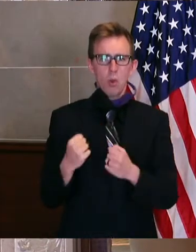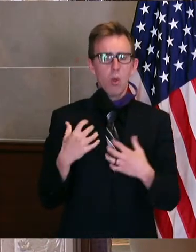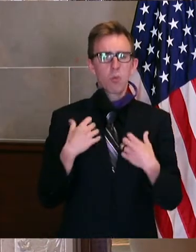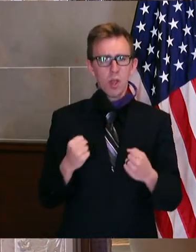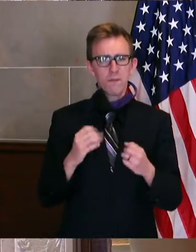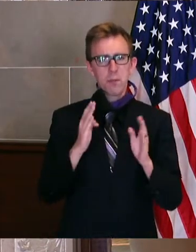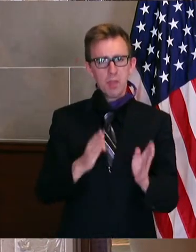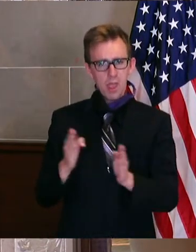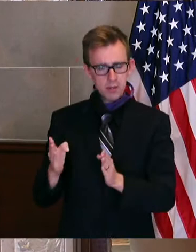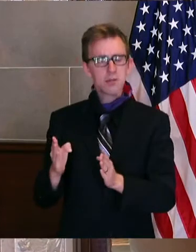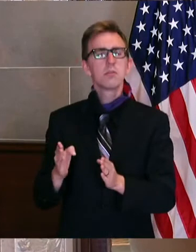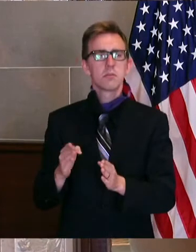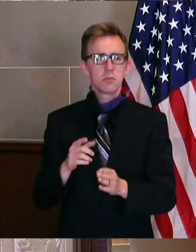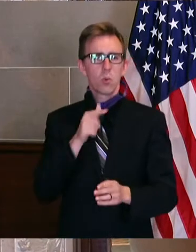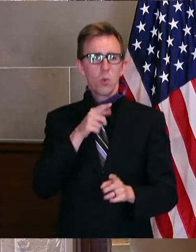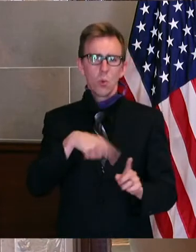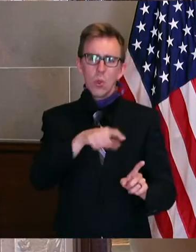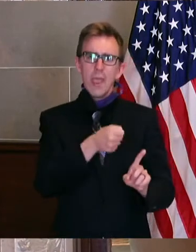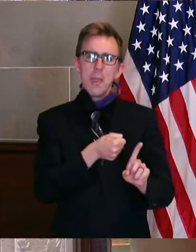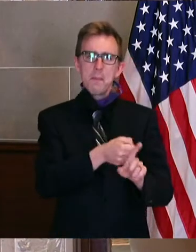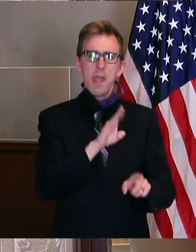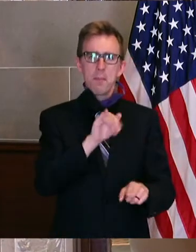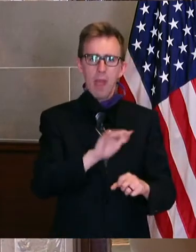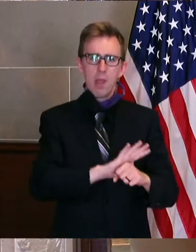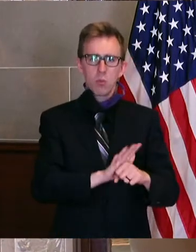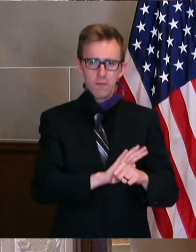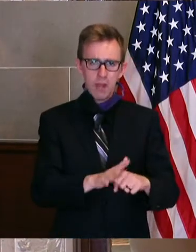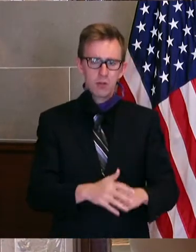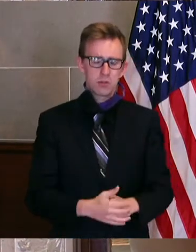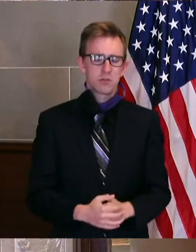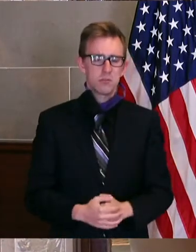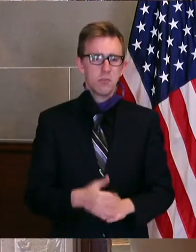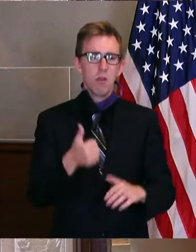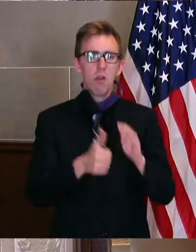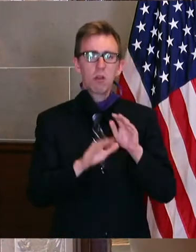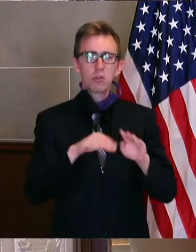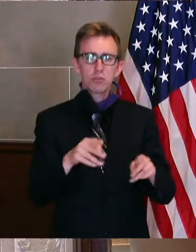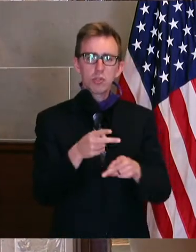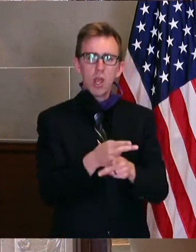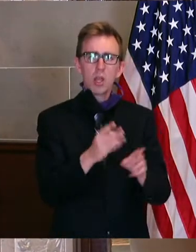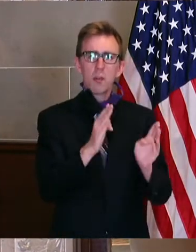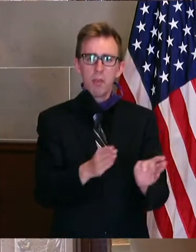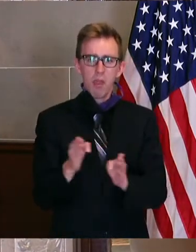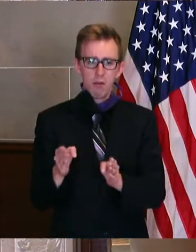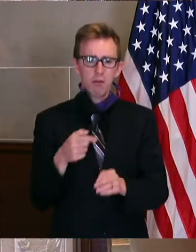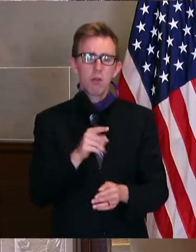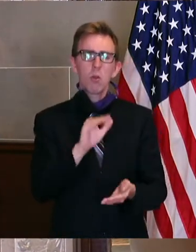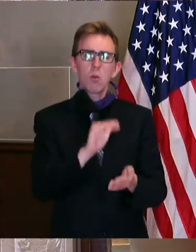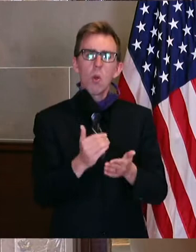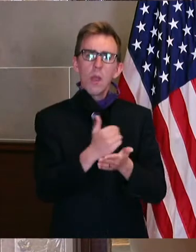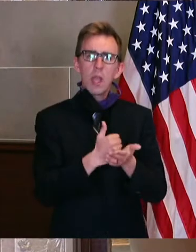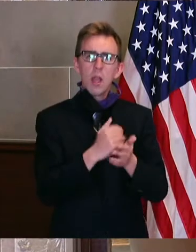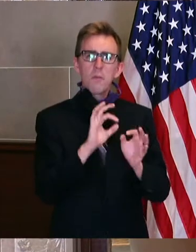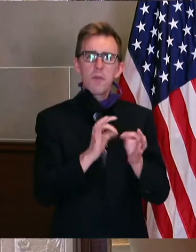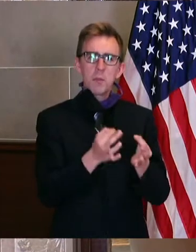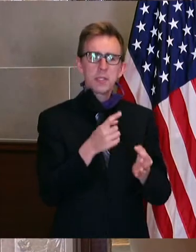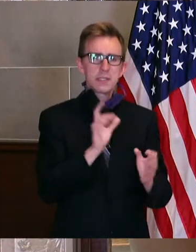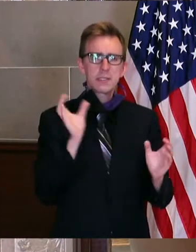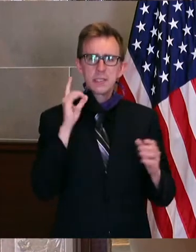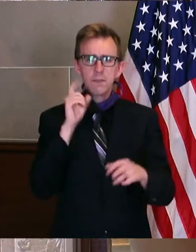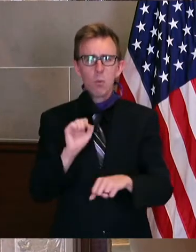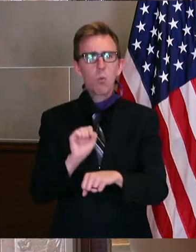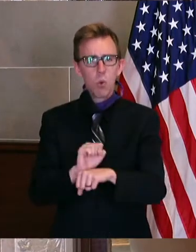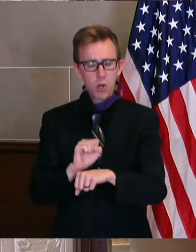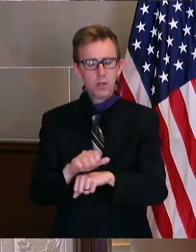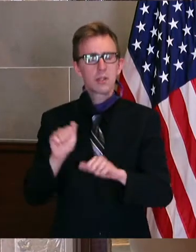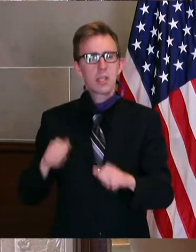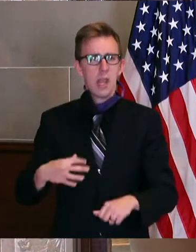care providers impacted by COVID-19. Under the child care plan, low-income families searching for work will